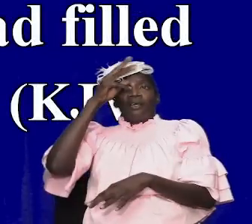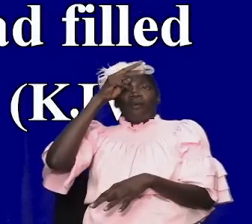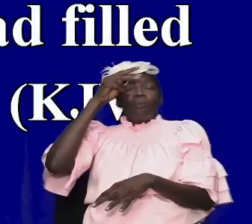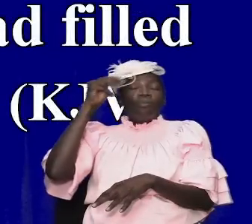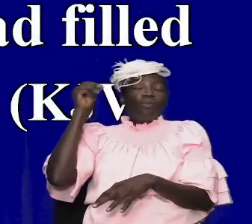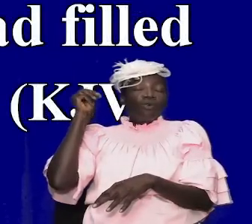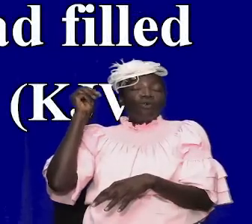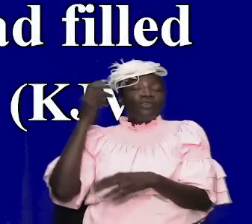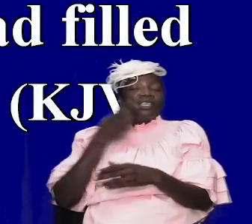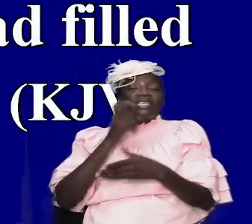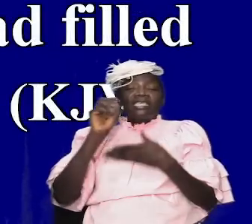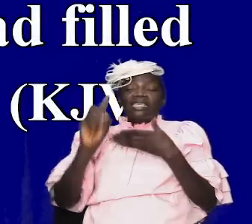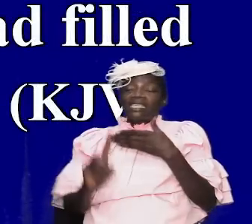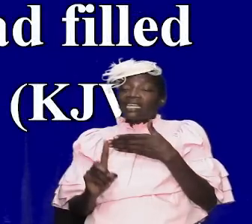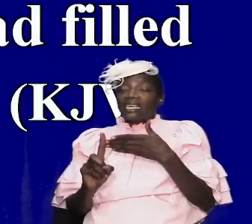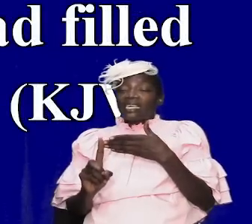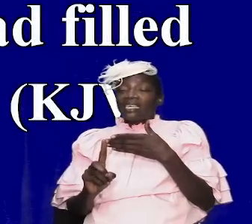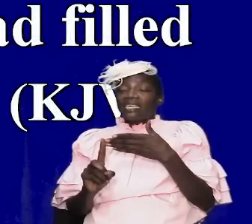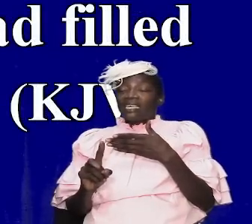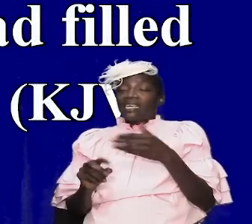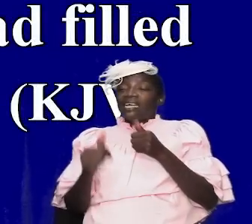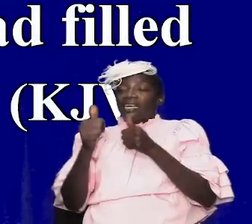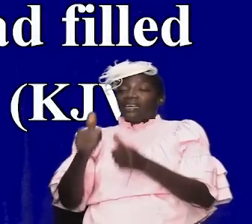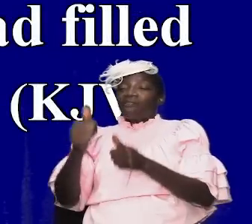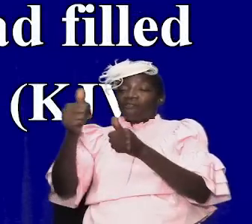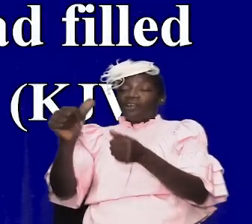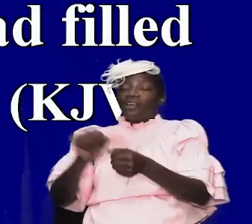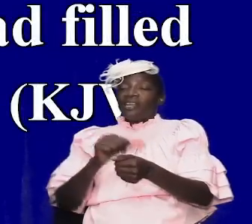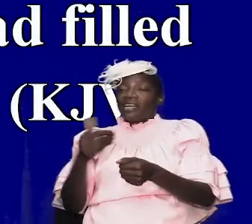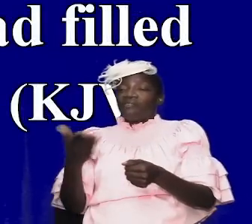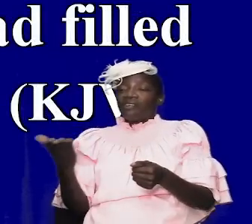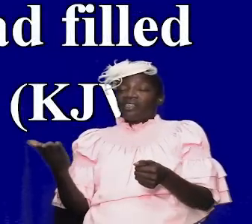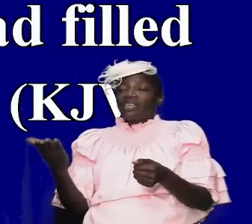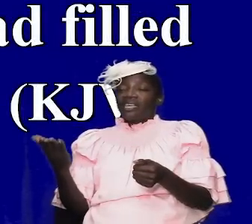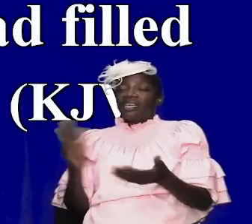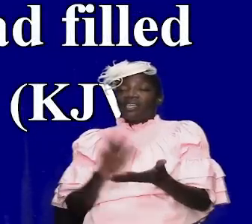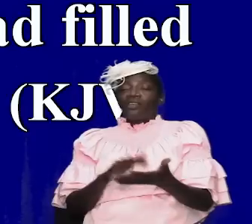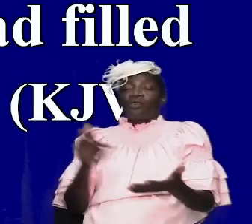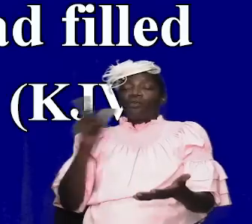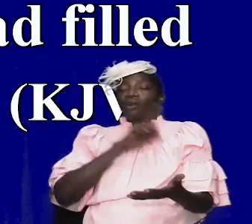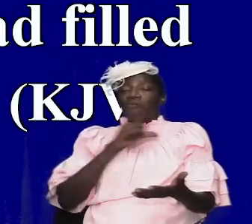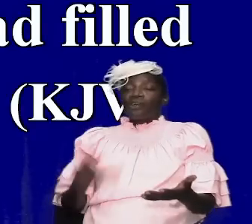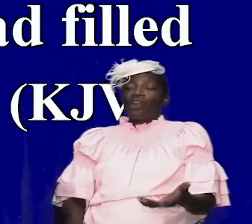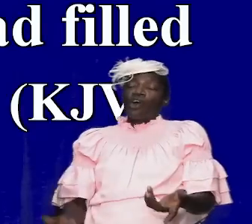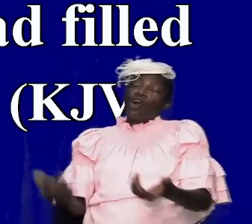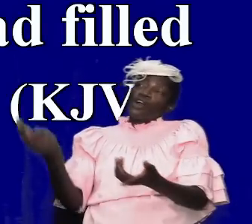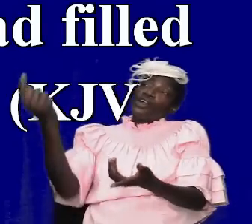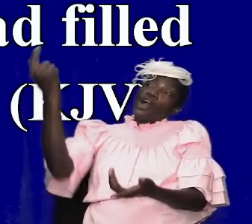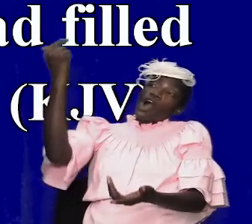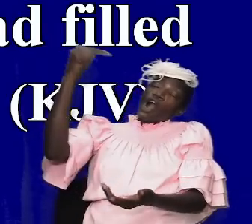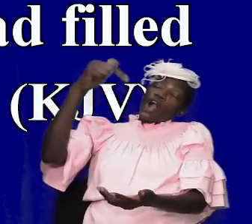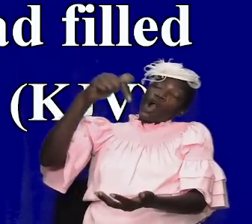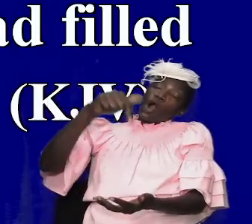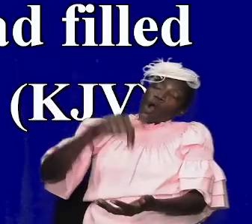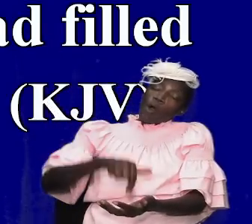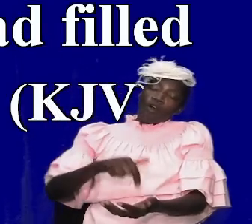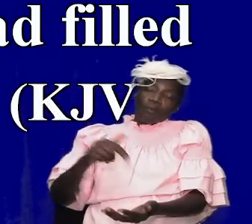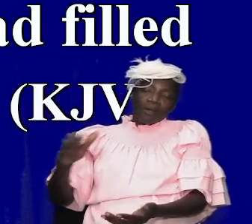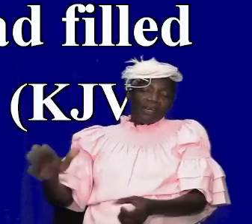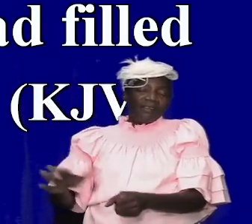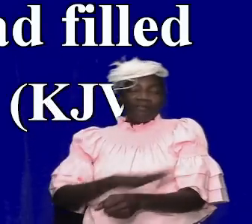after they did everything and followed what was to be followed the glory of the lord came and filled the place